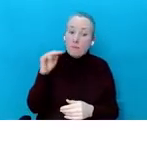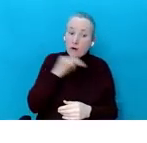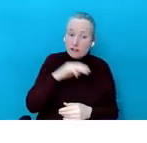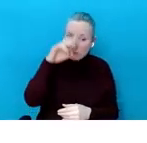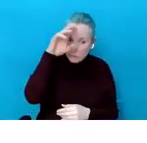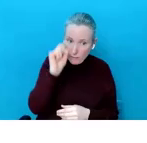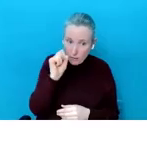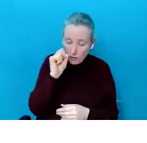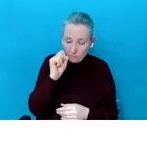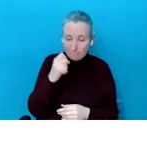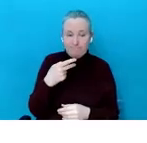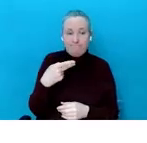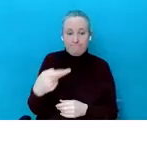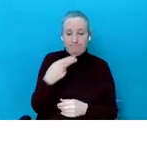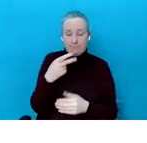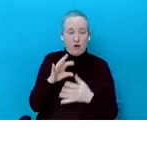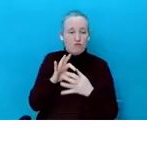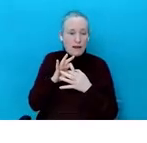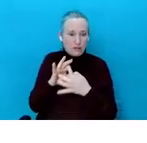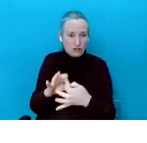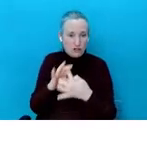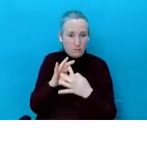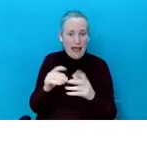the relationship and the conversation.